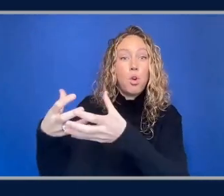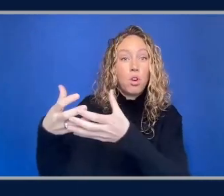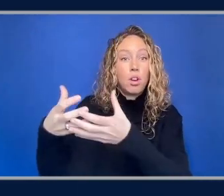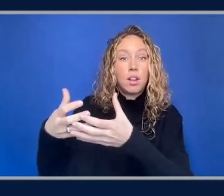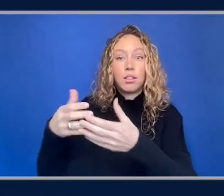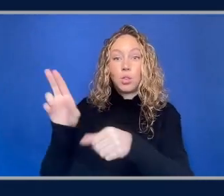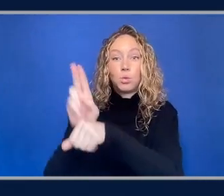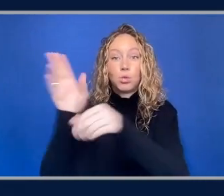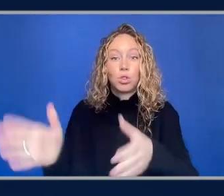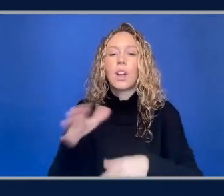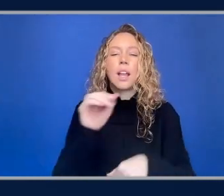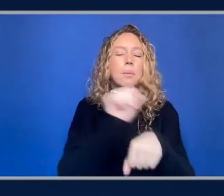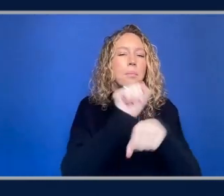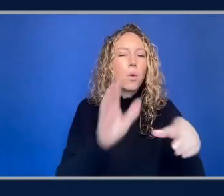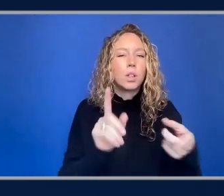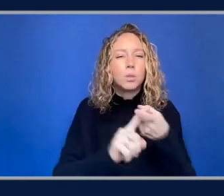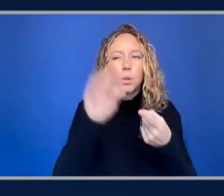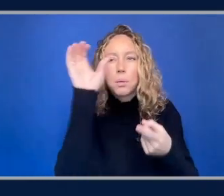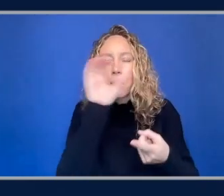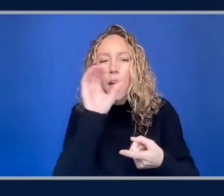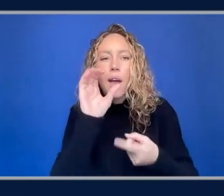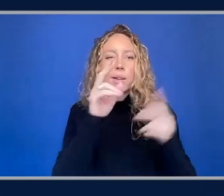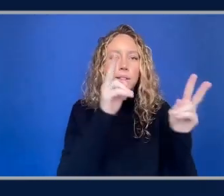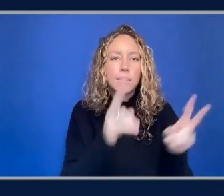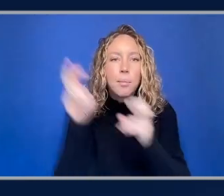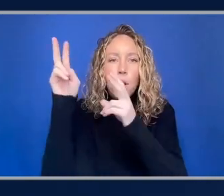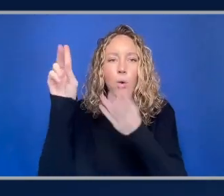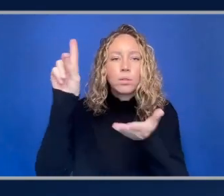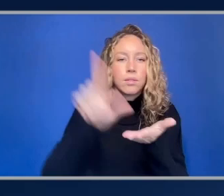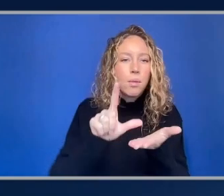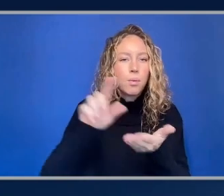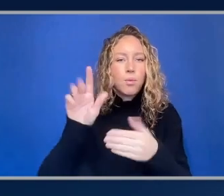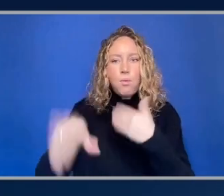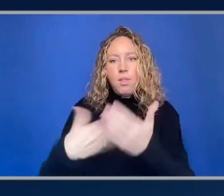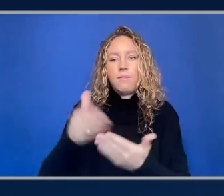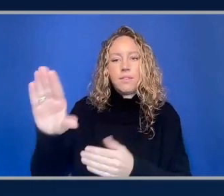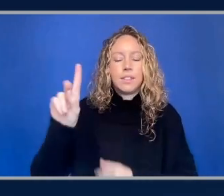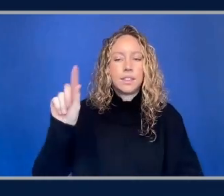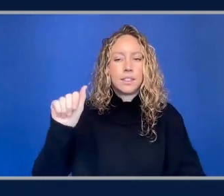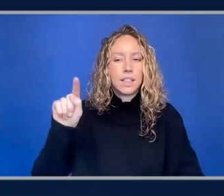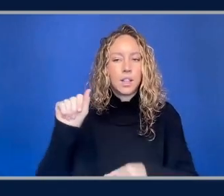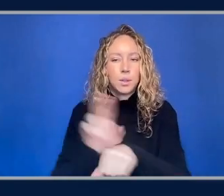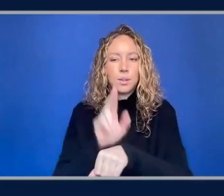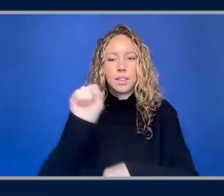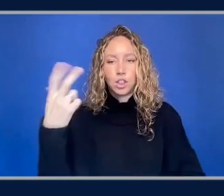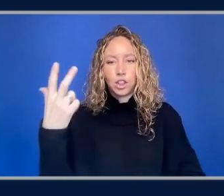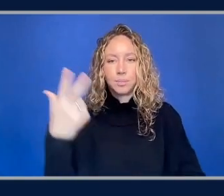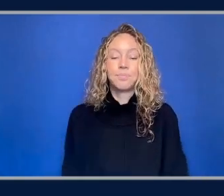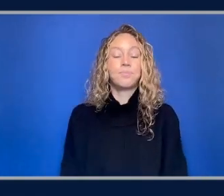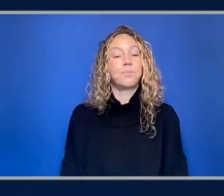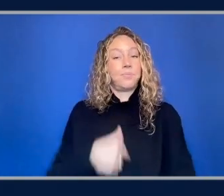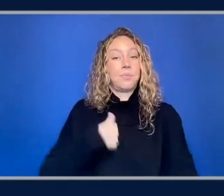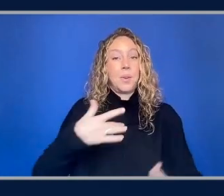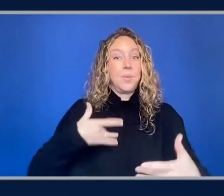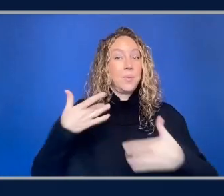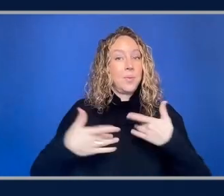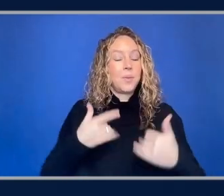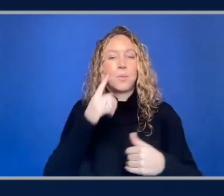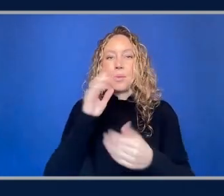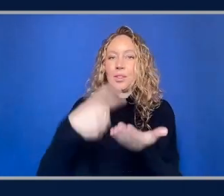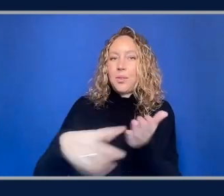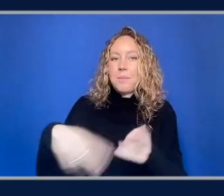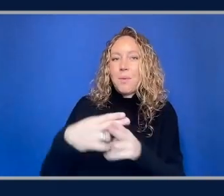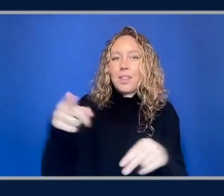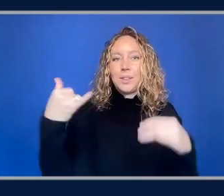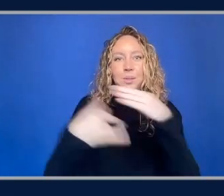to browse and download and upload data in s3 it's I was very excited when I saw that we were going to be talking about this